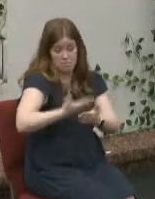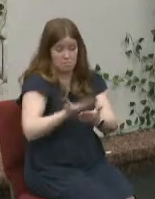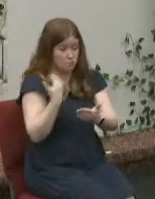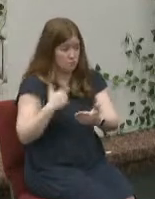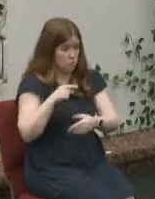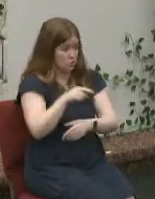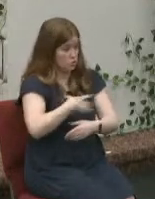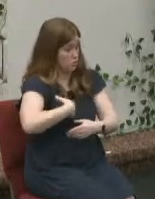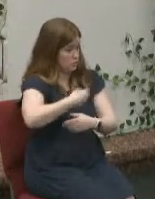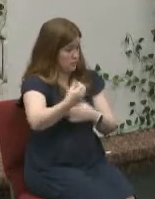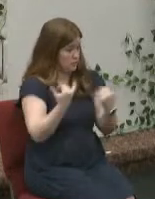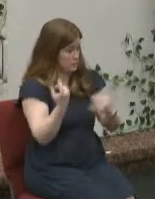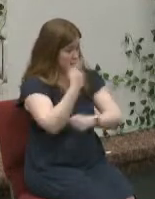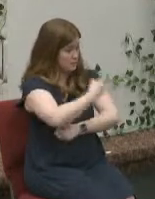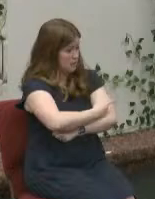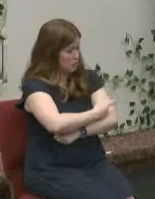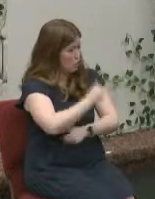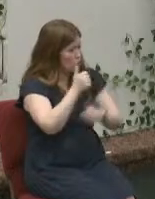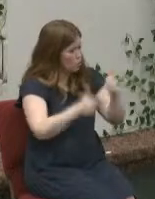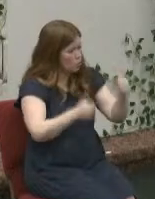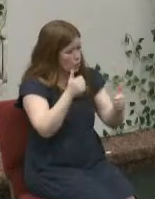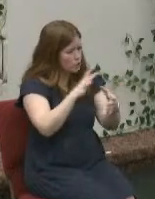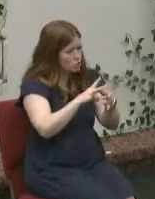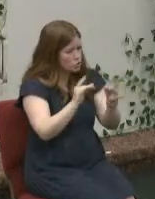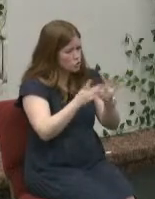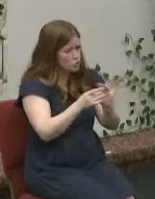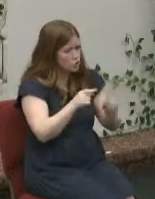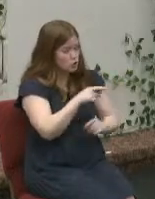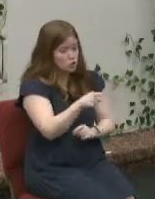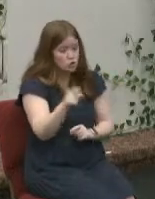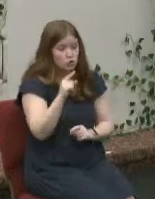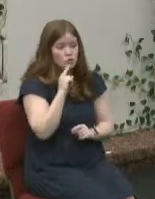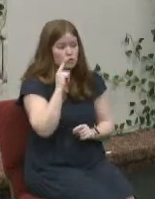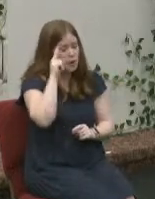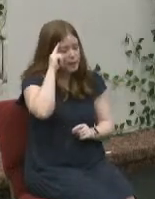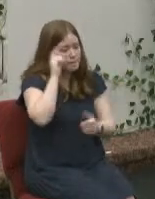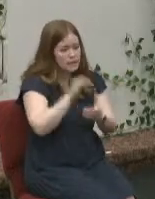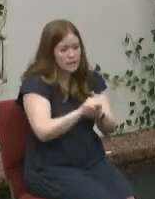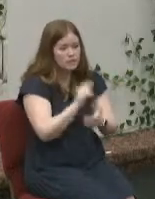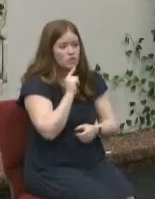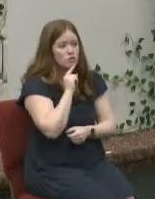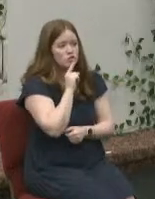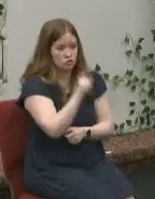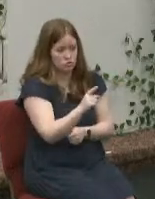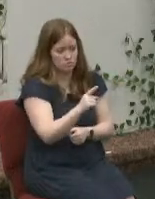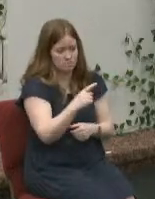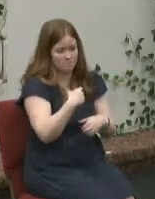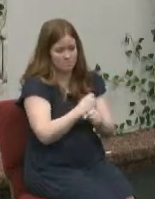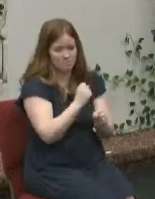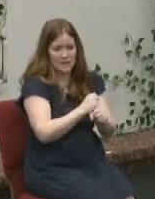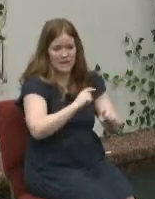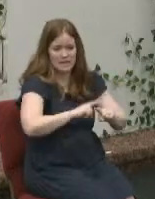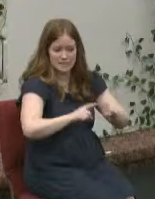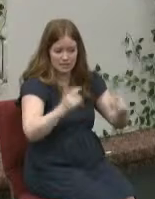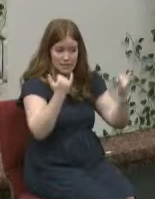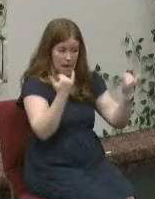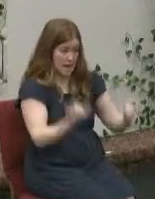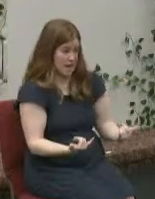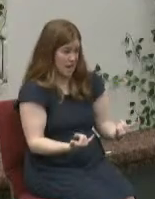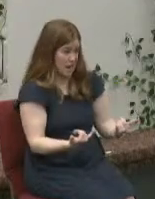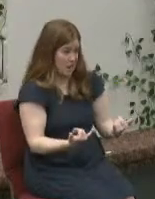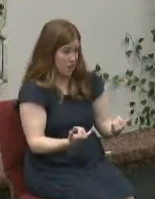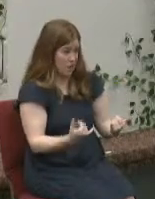the story that you believe is true the one that you will live in because it will make all the difference both now